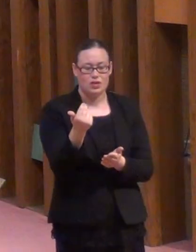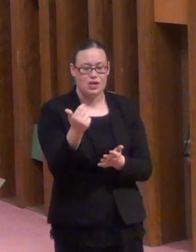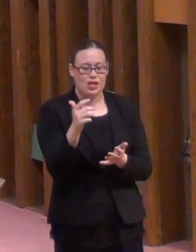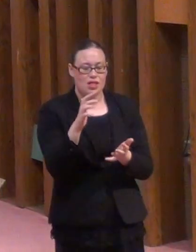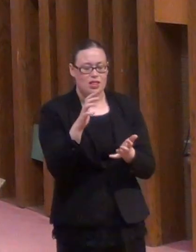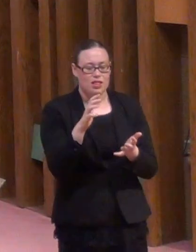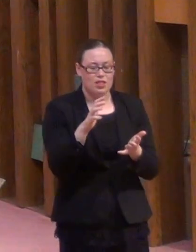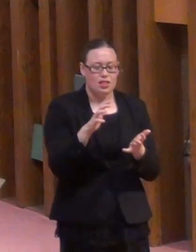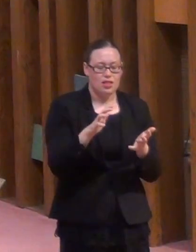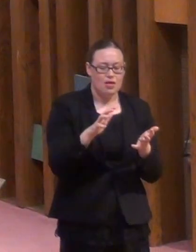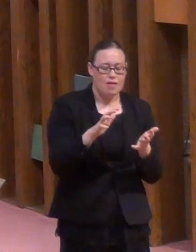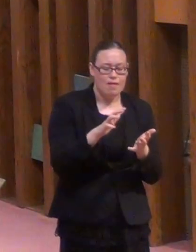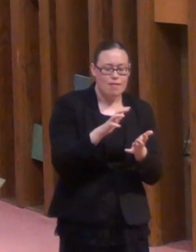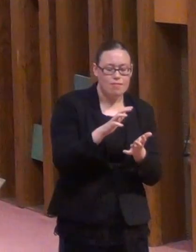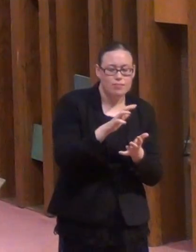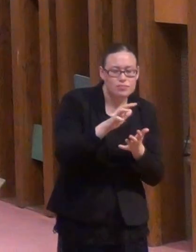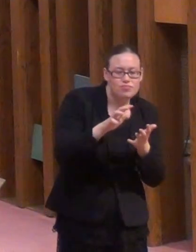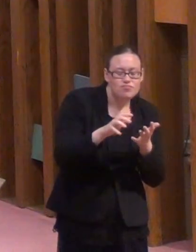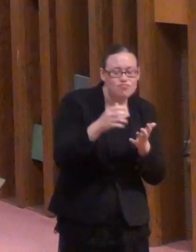not allowed.